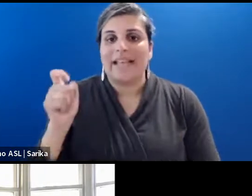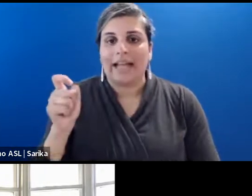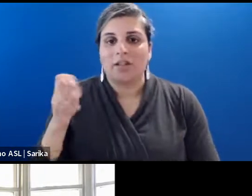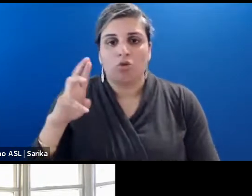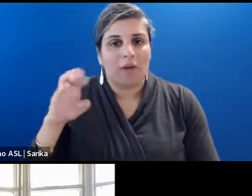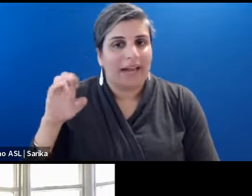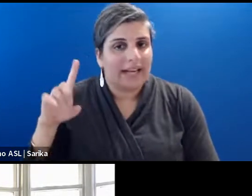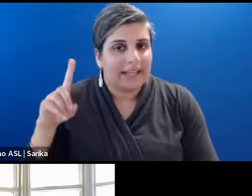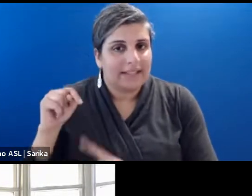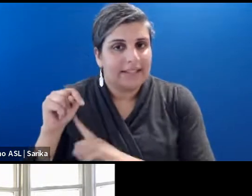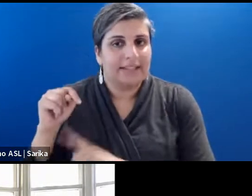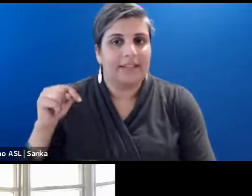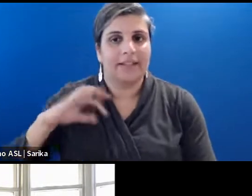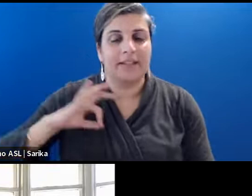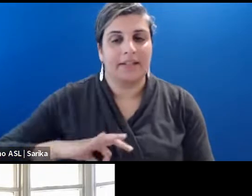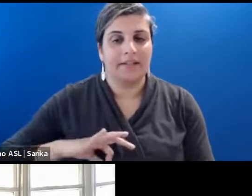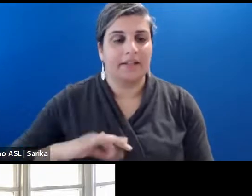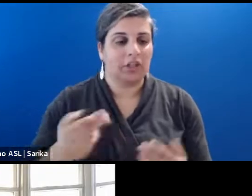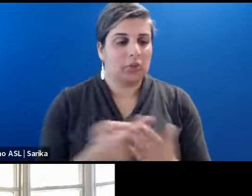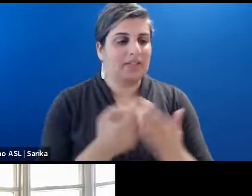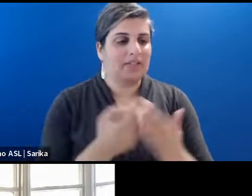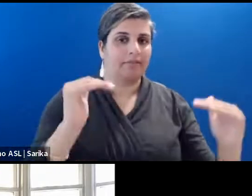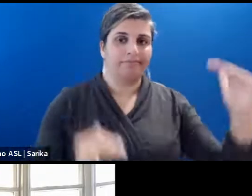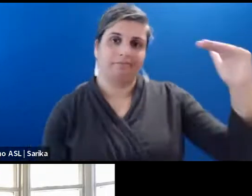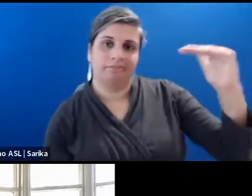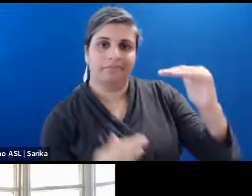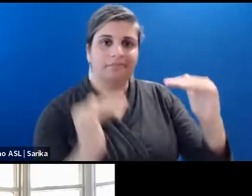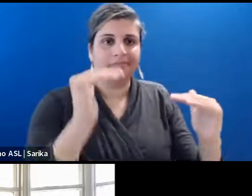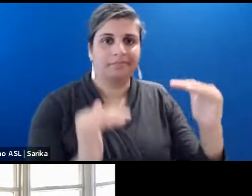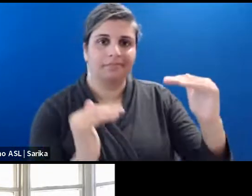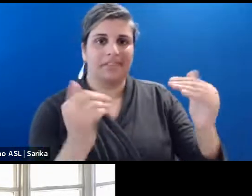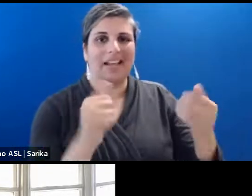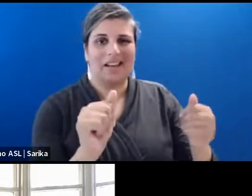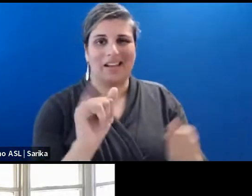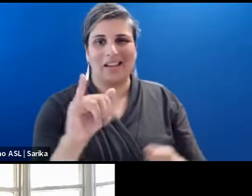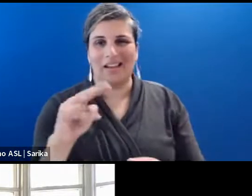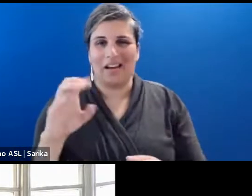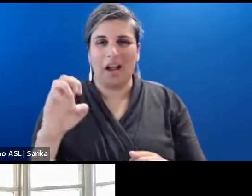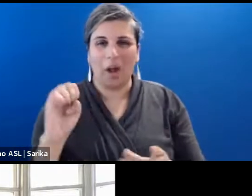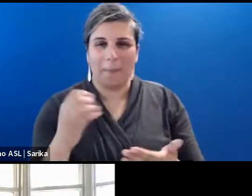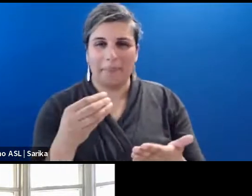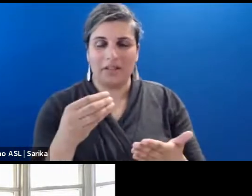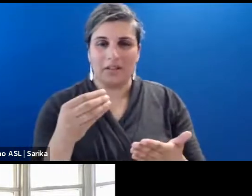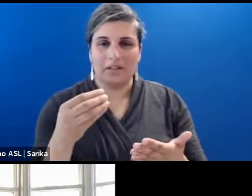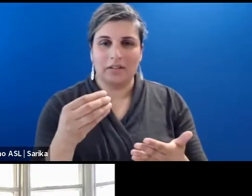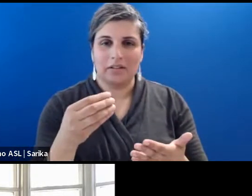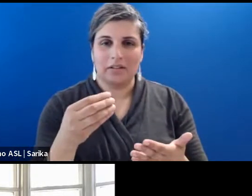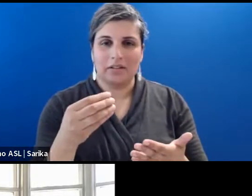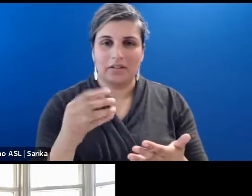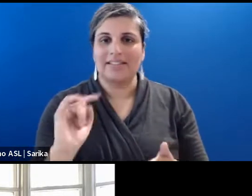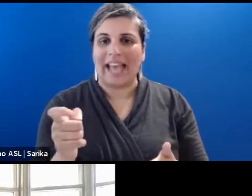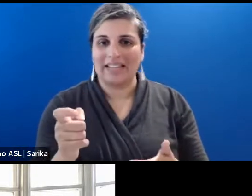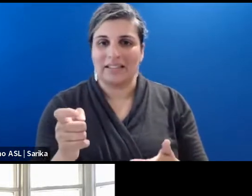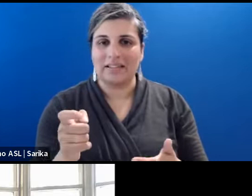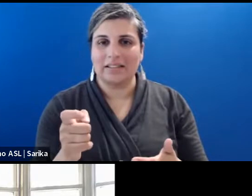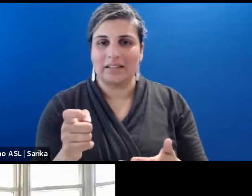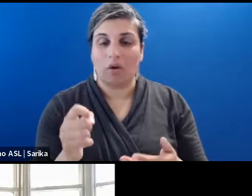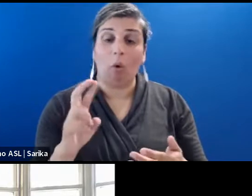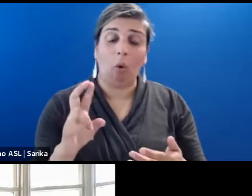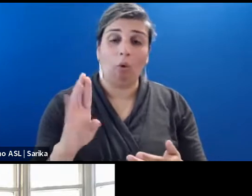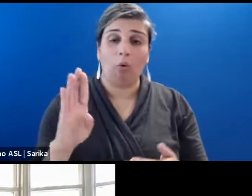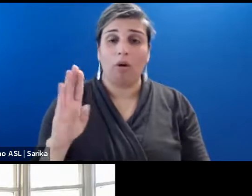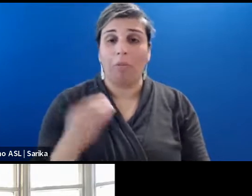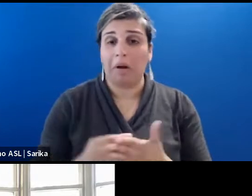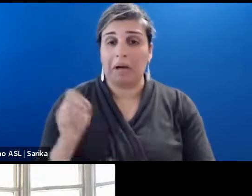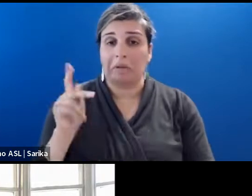can use it to offset any income taxes that you may have in a certain jurisdiction. Or it's a rebateable tax credit,